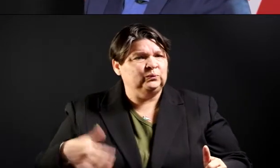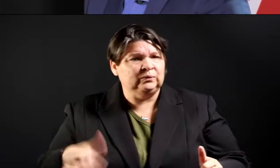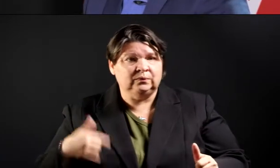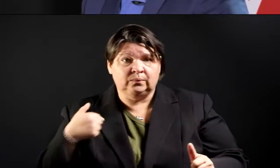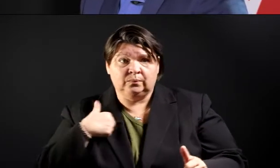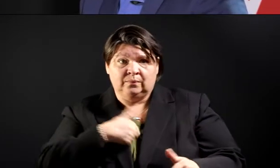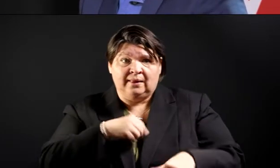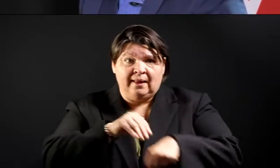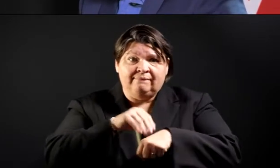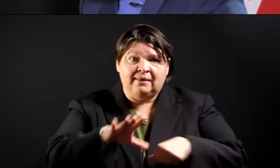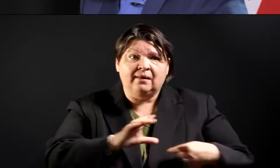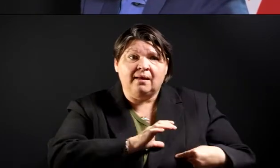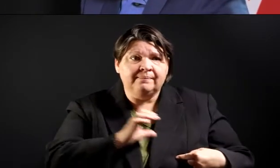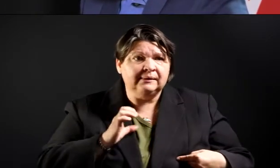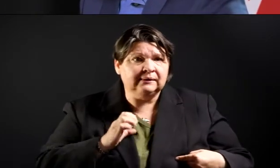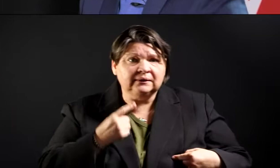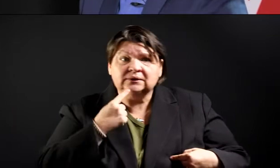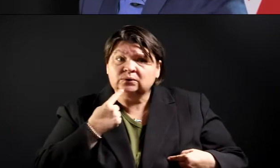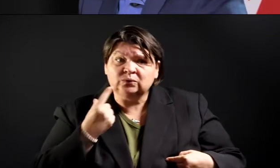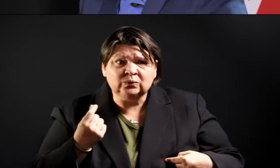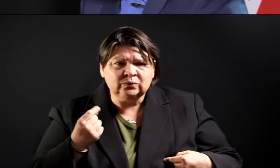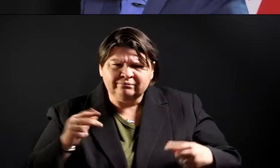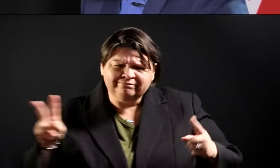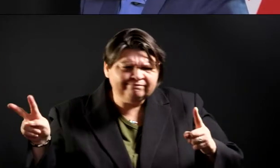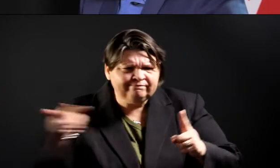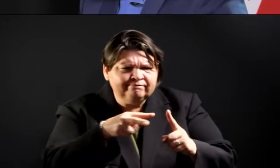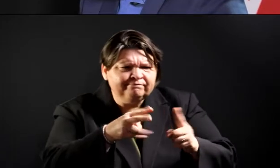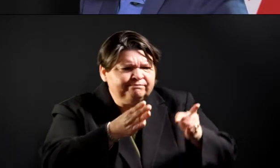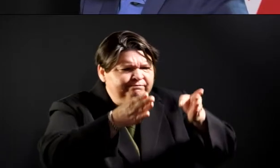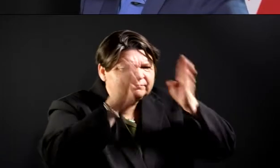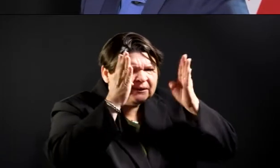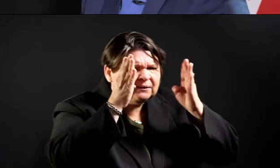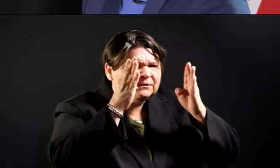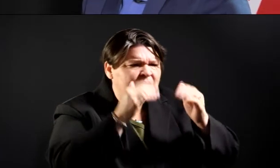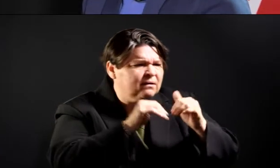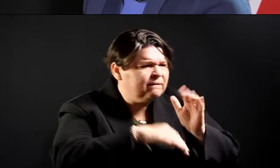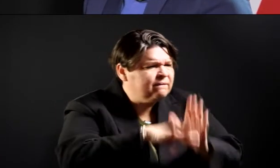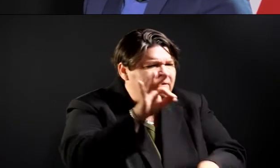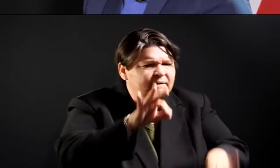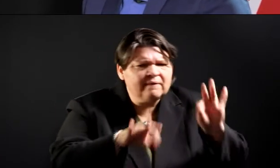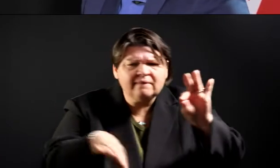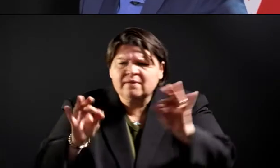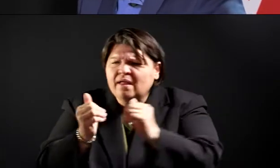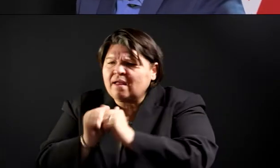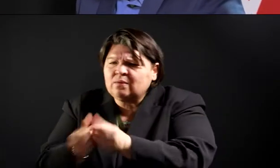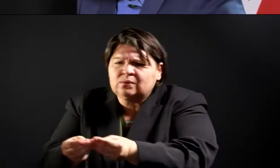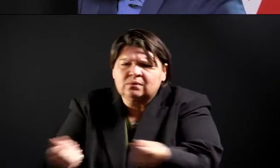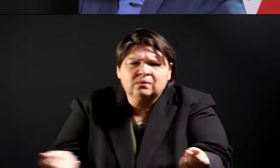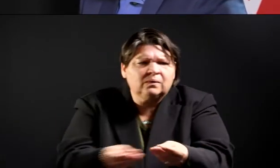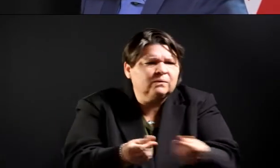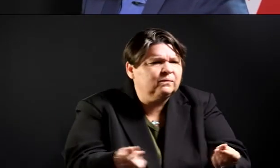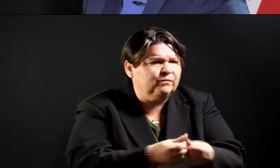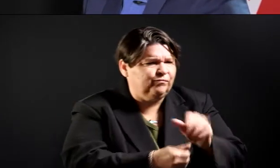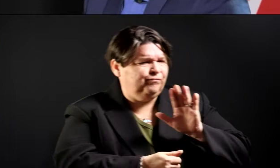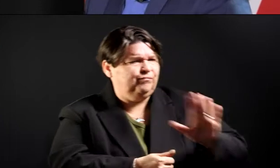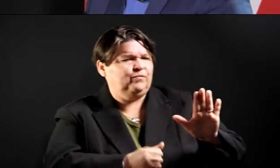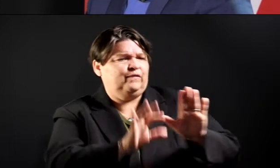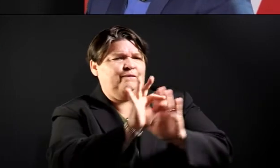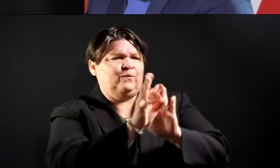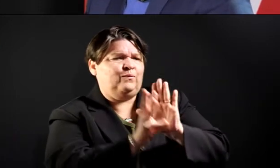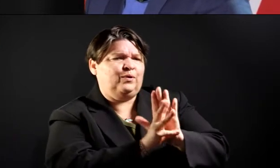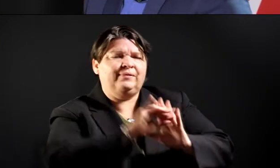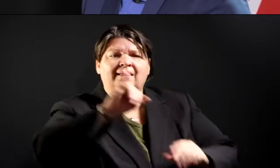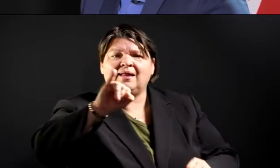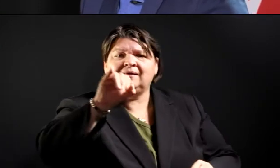and we continue to work to find workable solutions. And Fort Worth ISD announced yesterday that they are